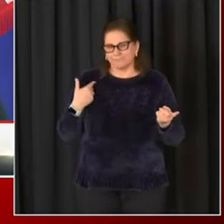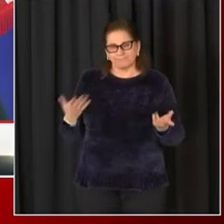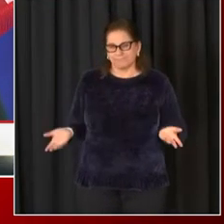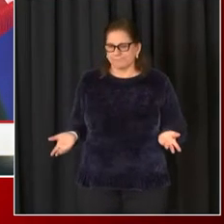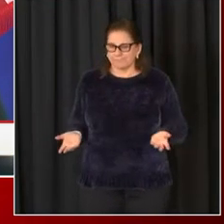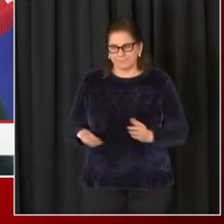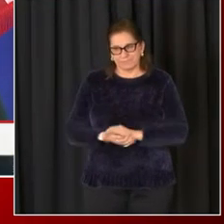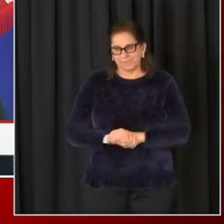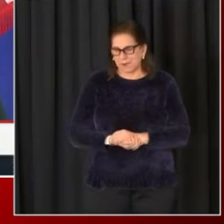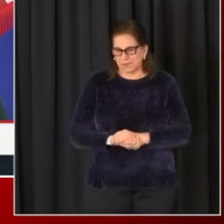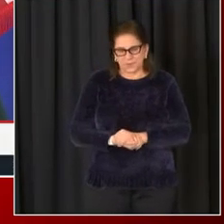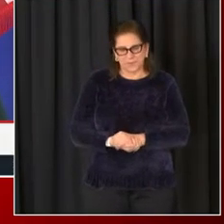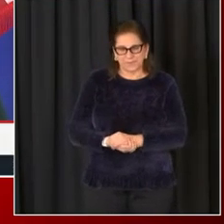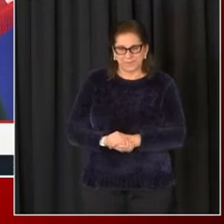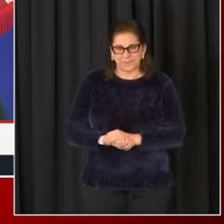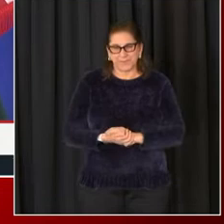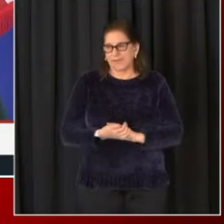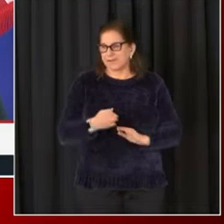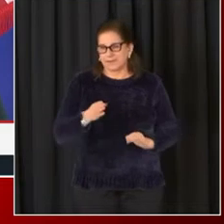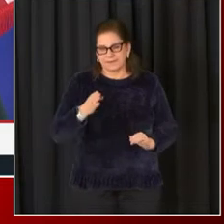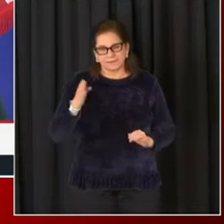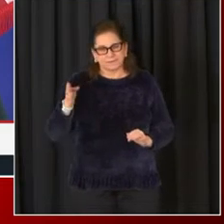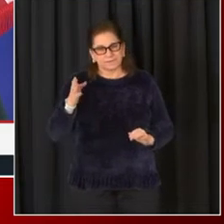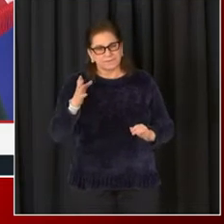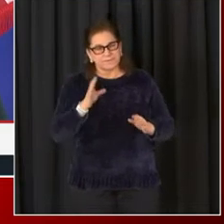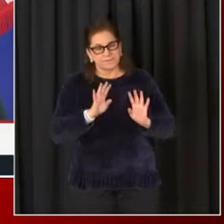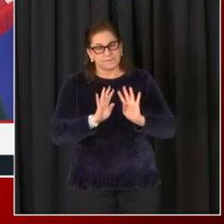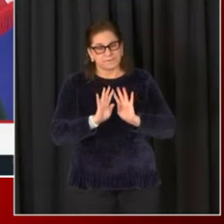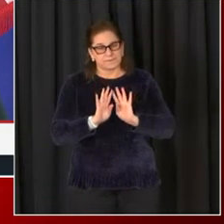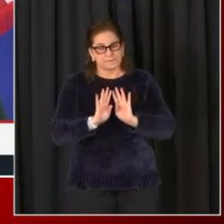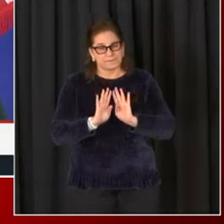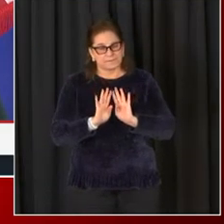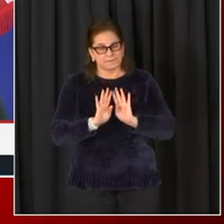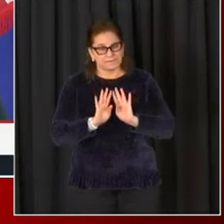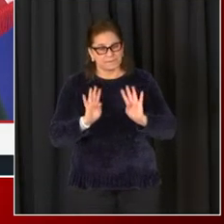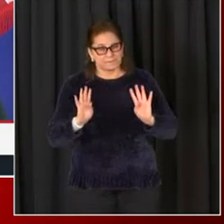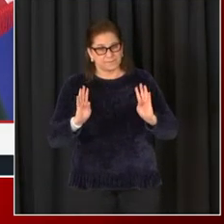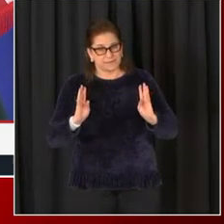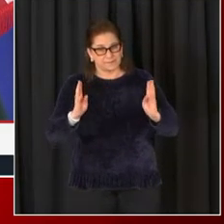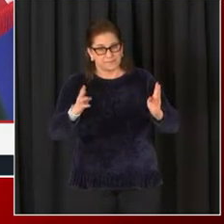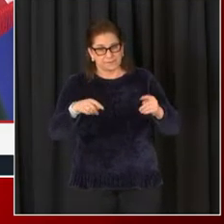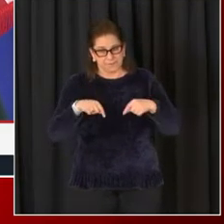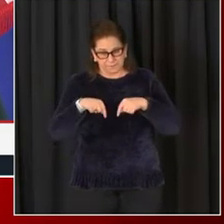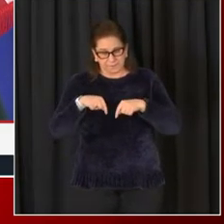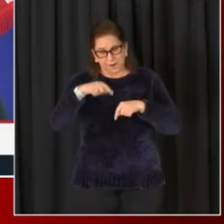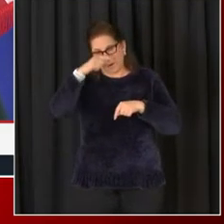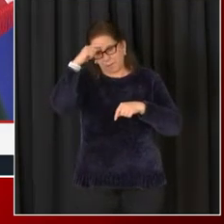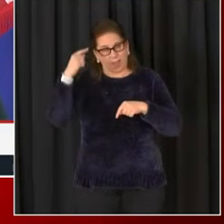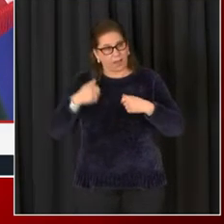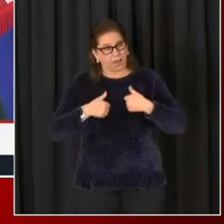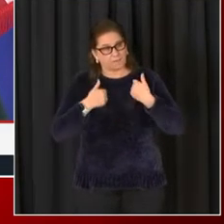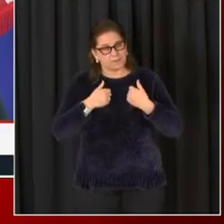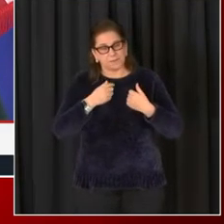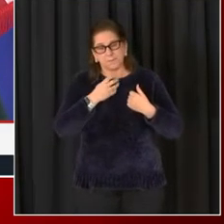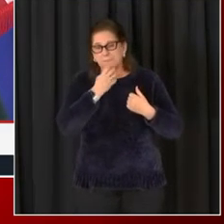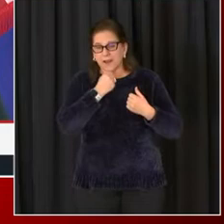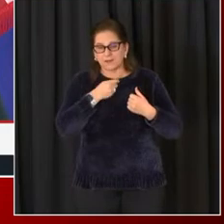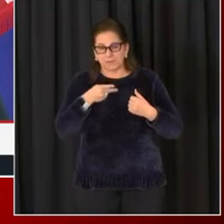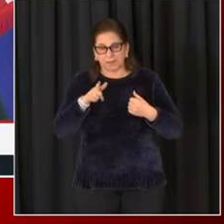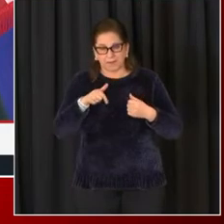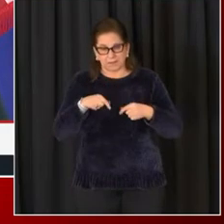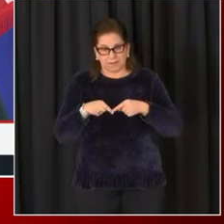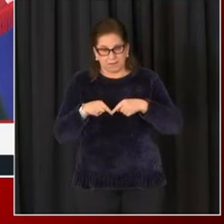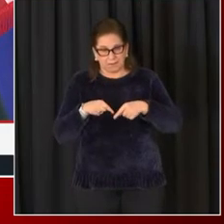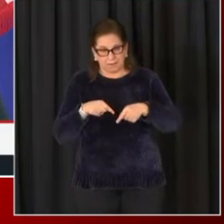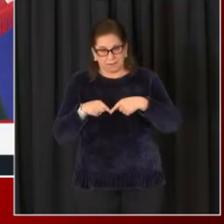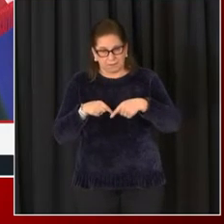And lastly, when will the fence between Black Lives Matter Plaza and Lafayette Square come down? You're talking about around the